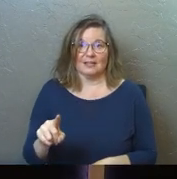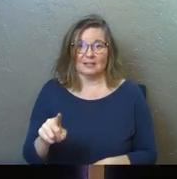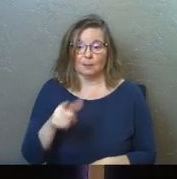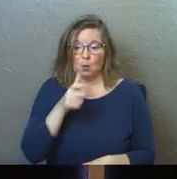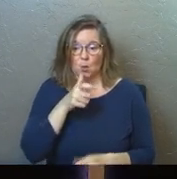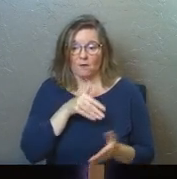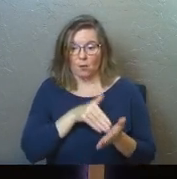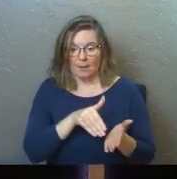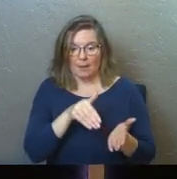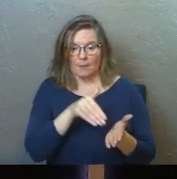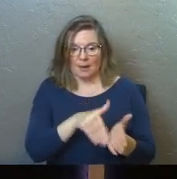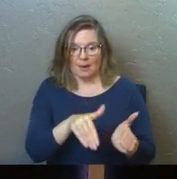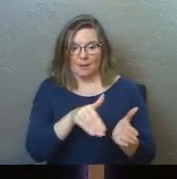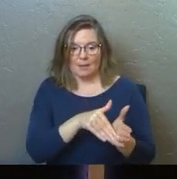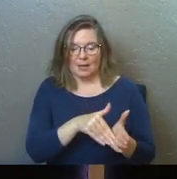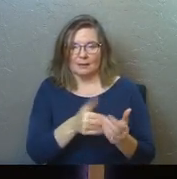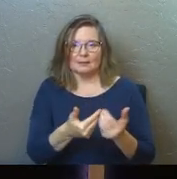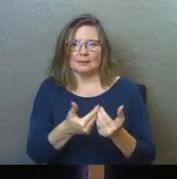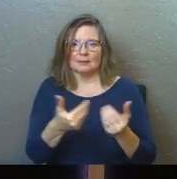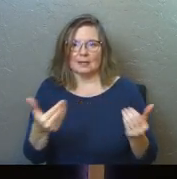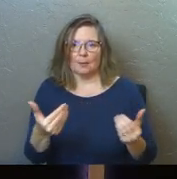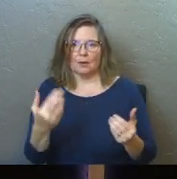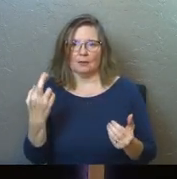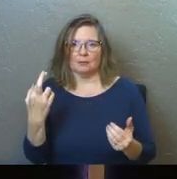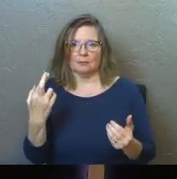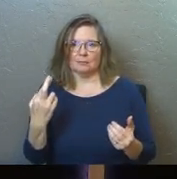whoever repeats the matter separates close friends.